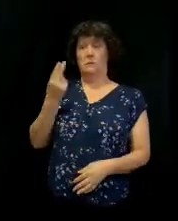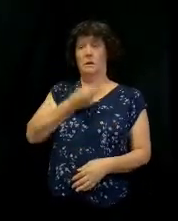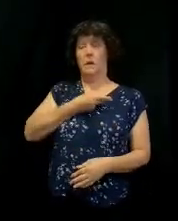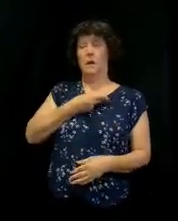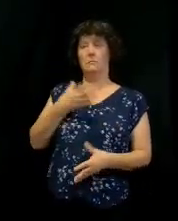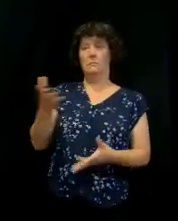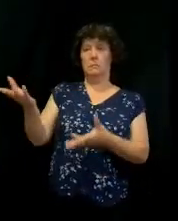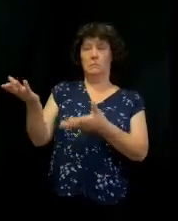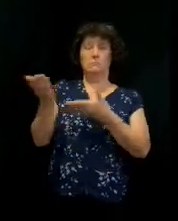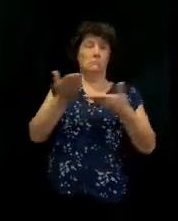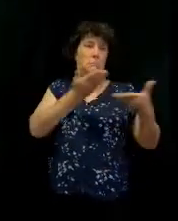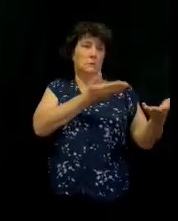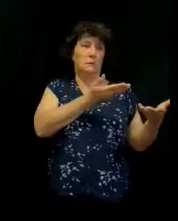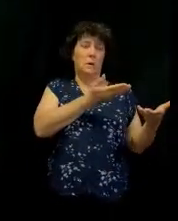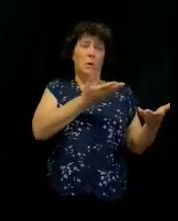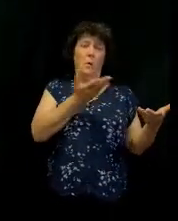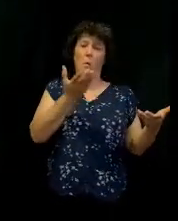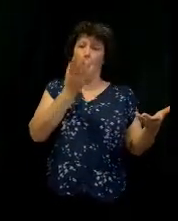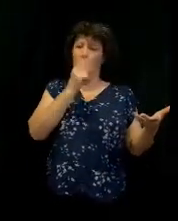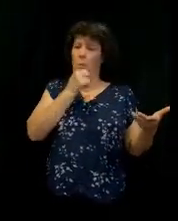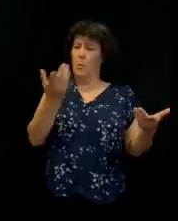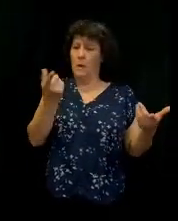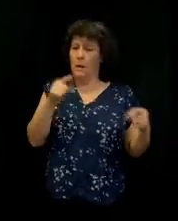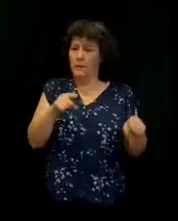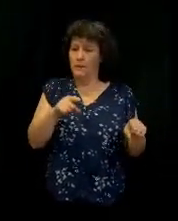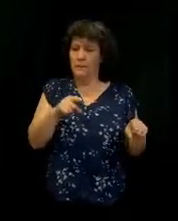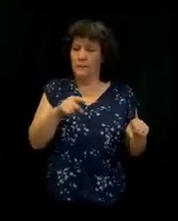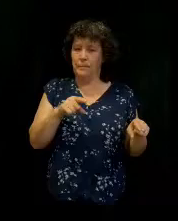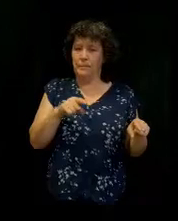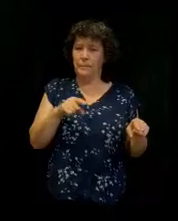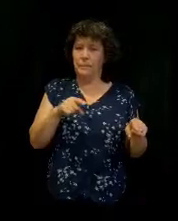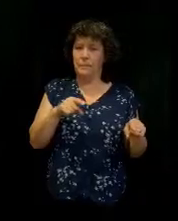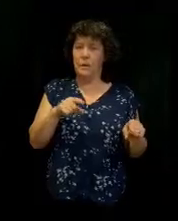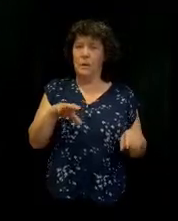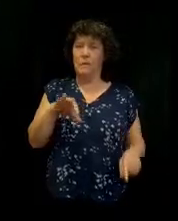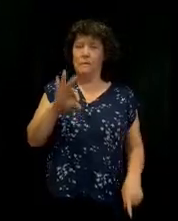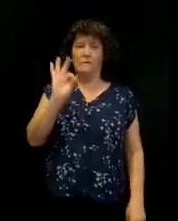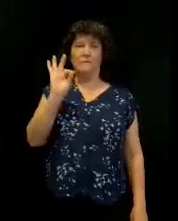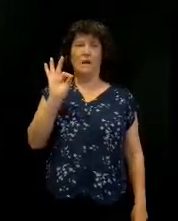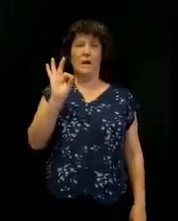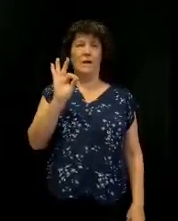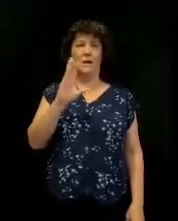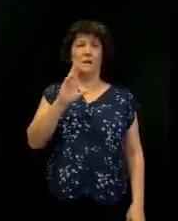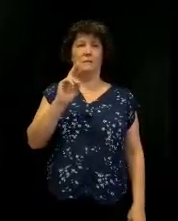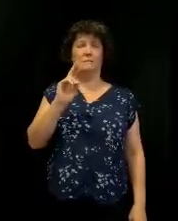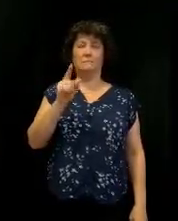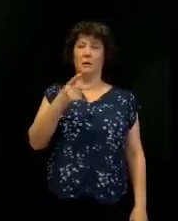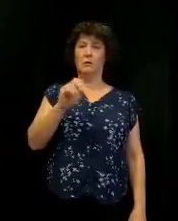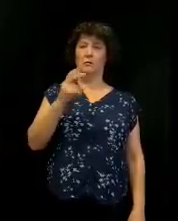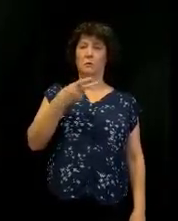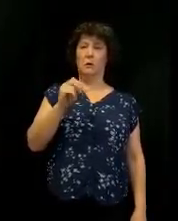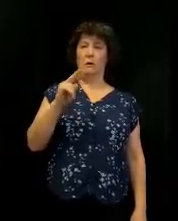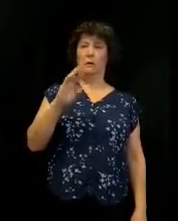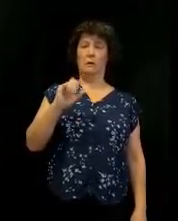out. And guess what? They went out of the house, and guess where we find over here in Chronicles? We find a guy by Obed-Edom, the same